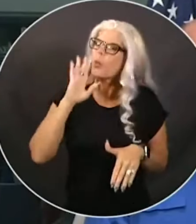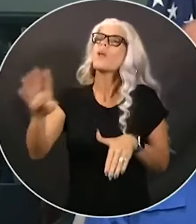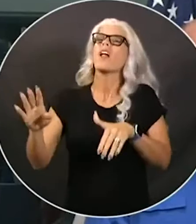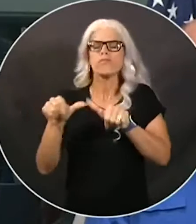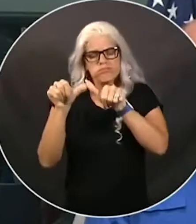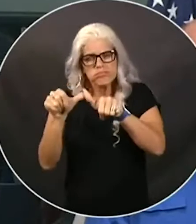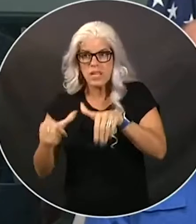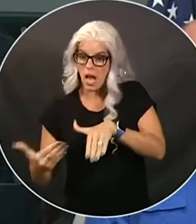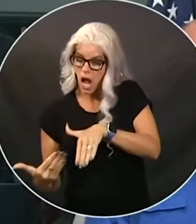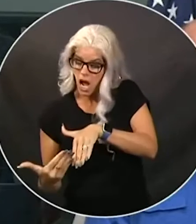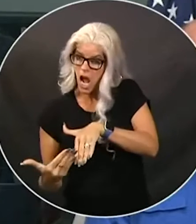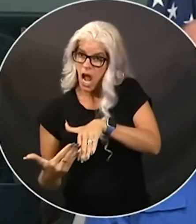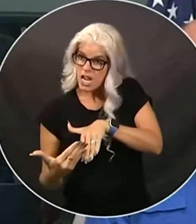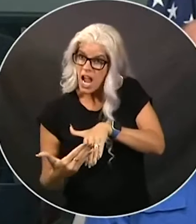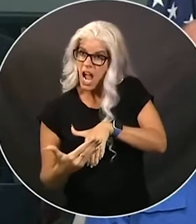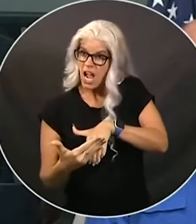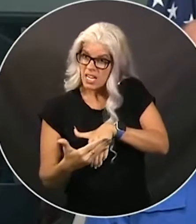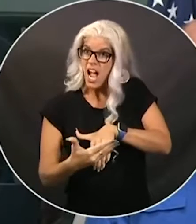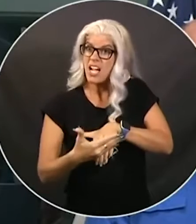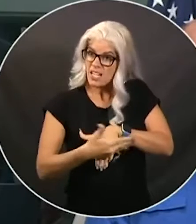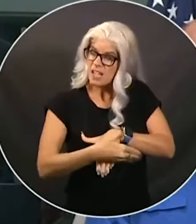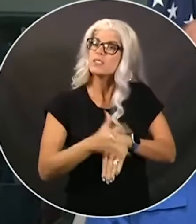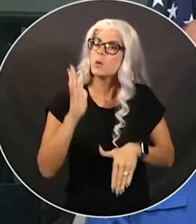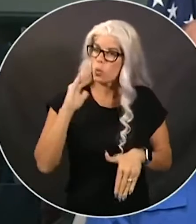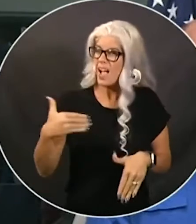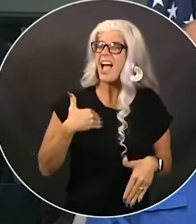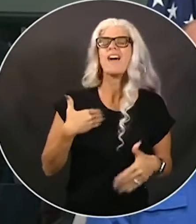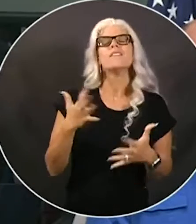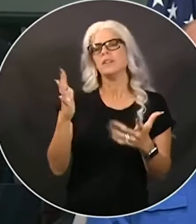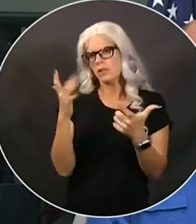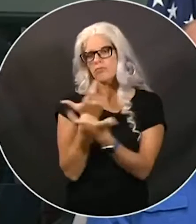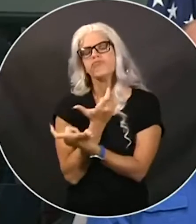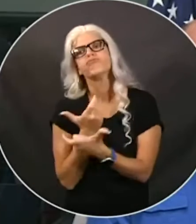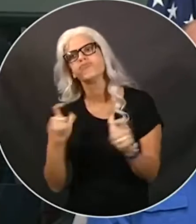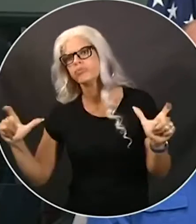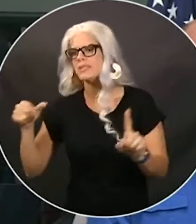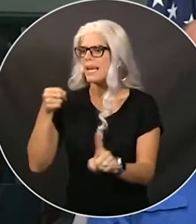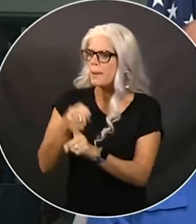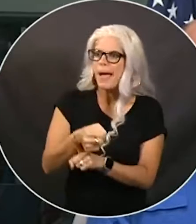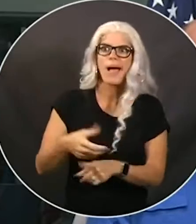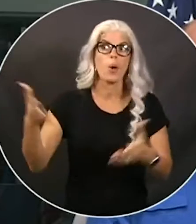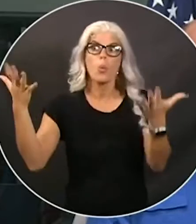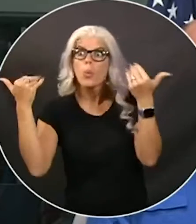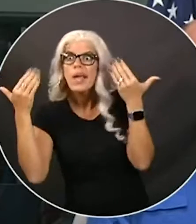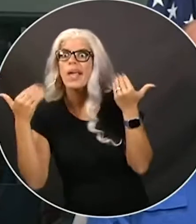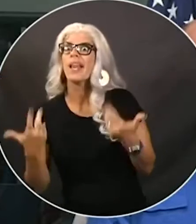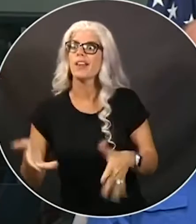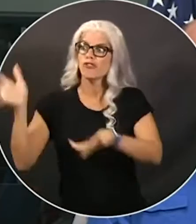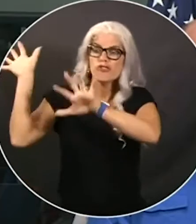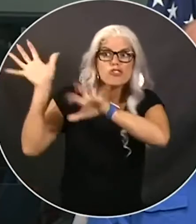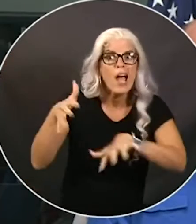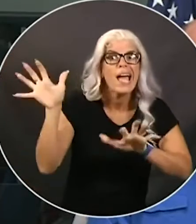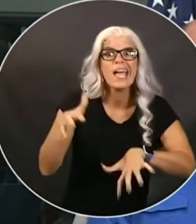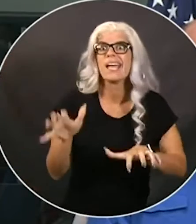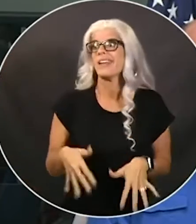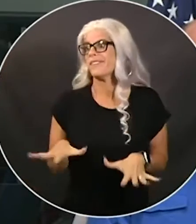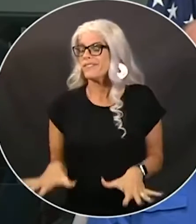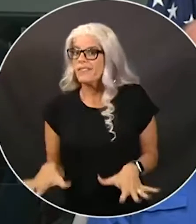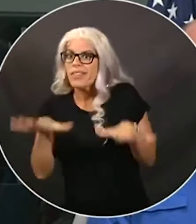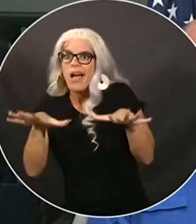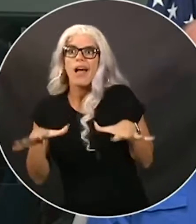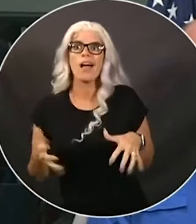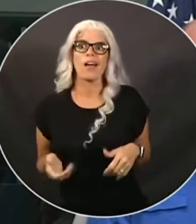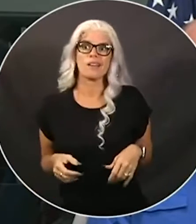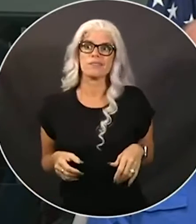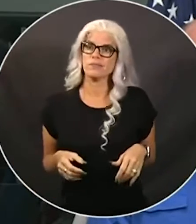It is going to have major, major impacts in terms of wind, terms of rain, in terms of flooding. So this is going to be a